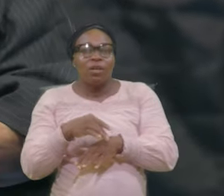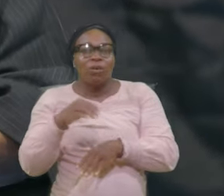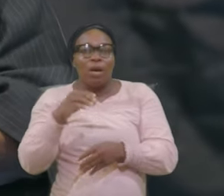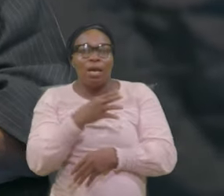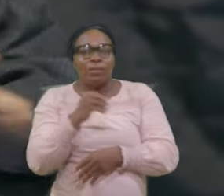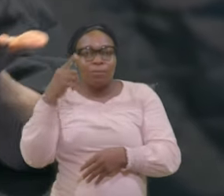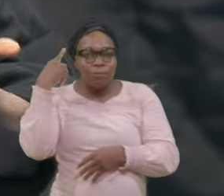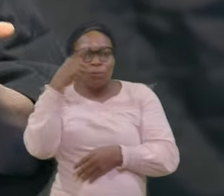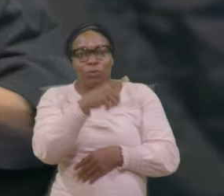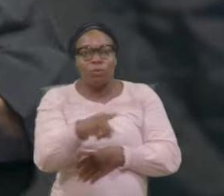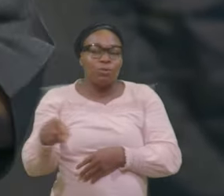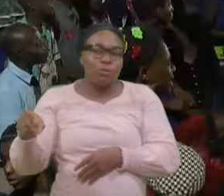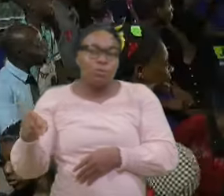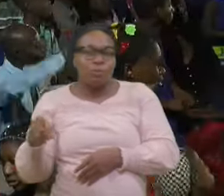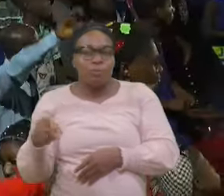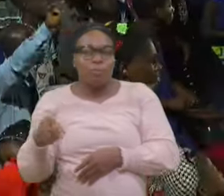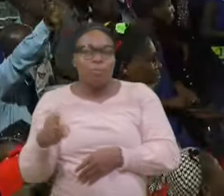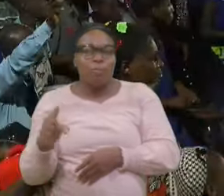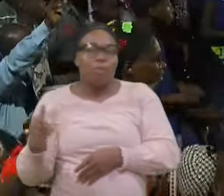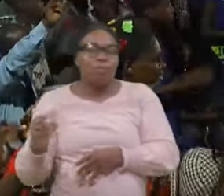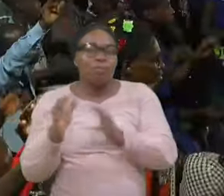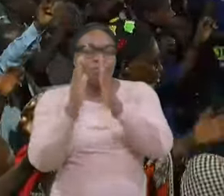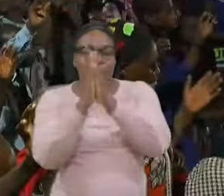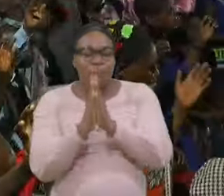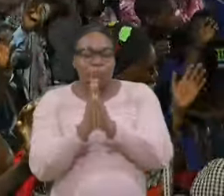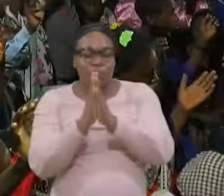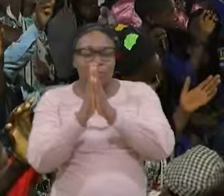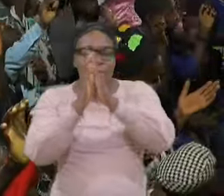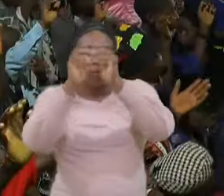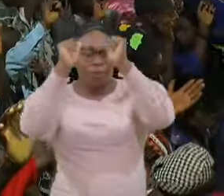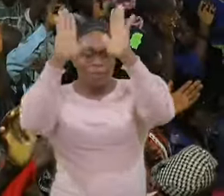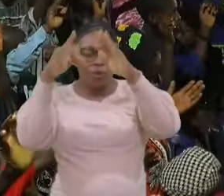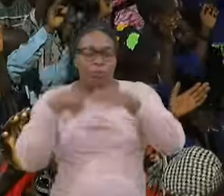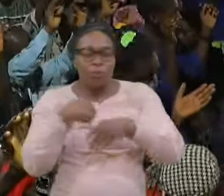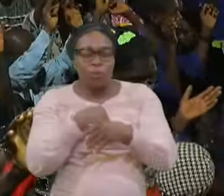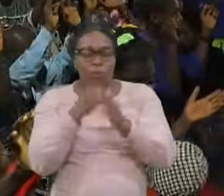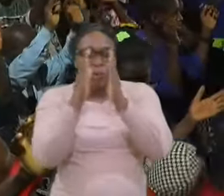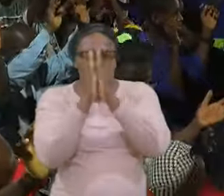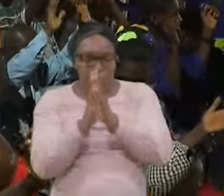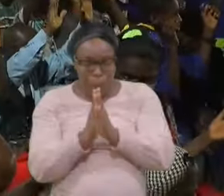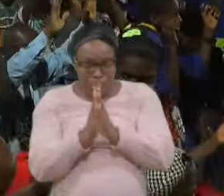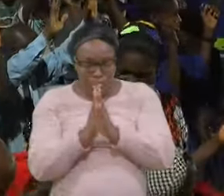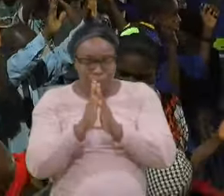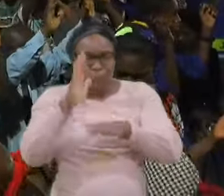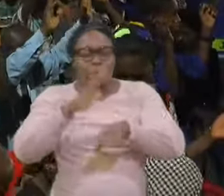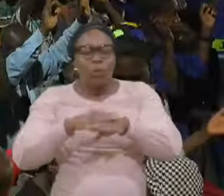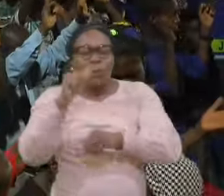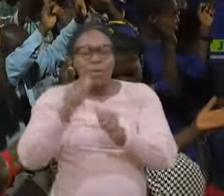What are you Father? We pray upon everyone here,